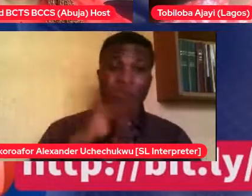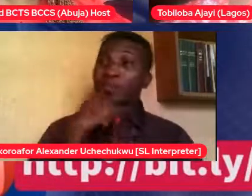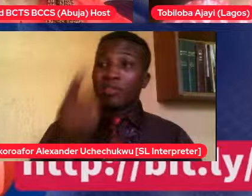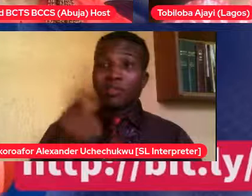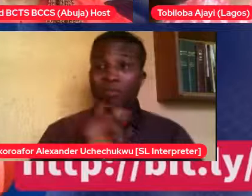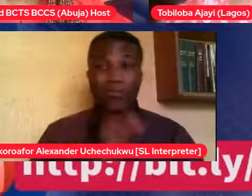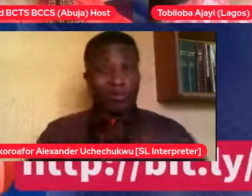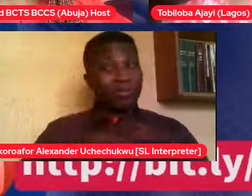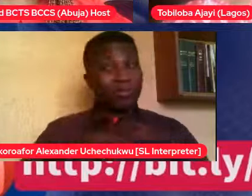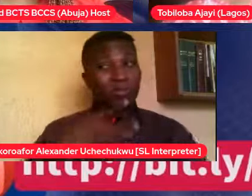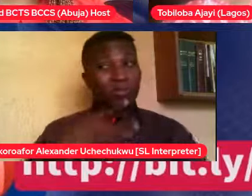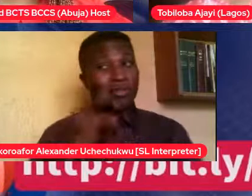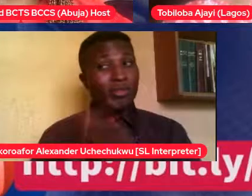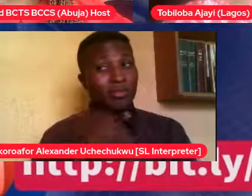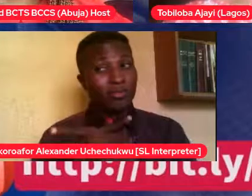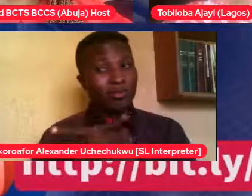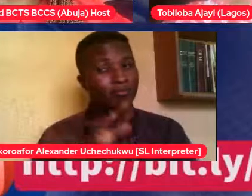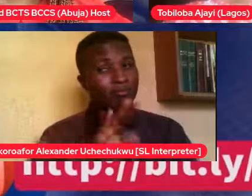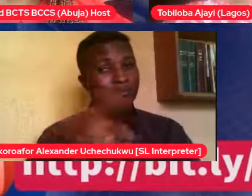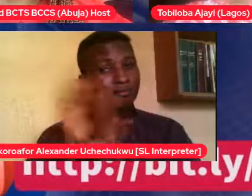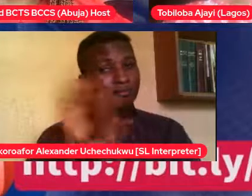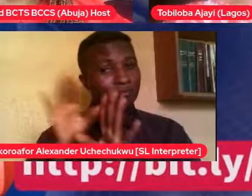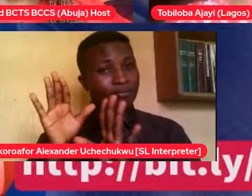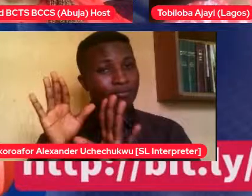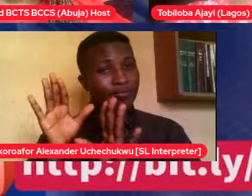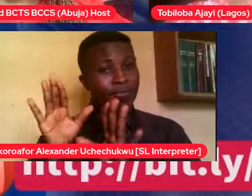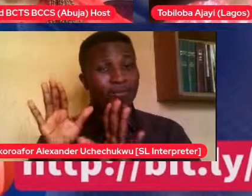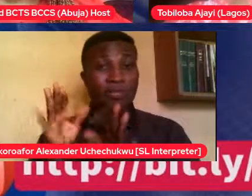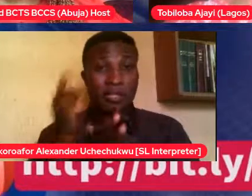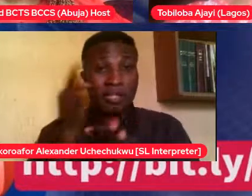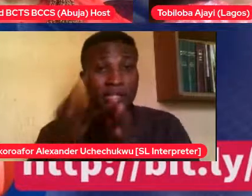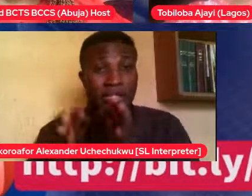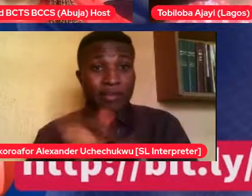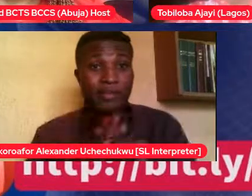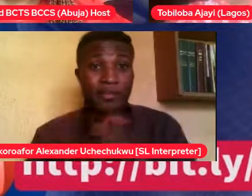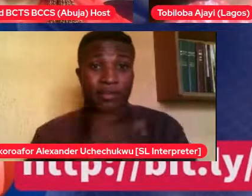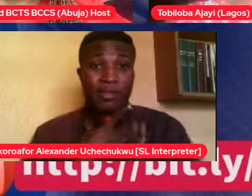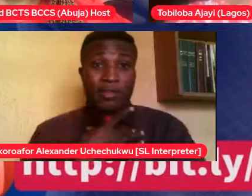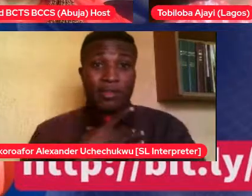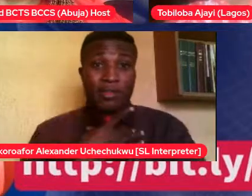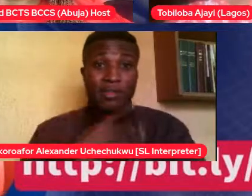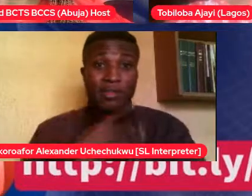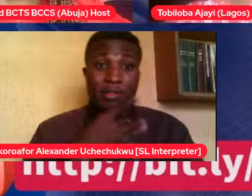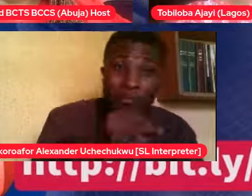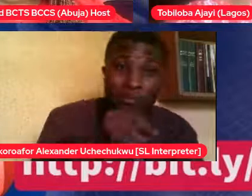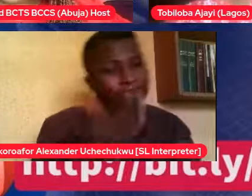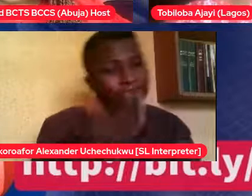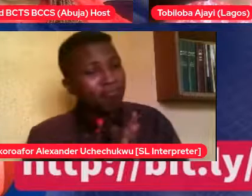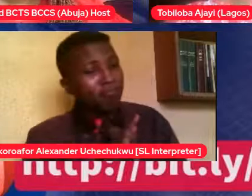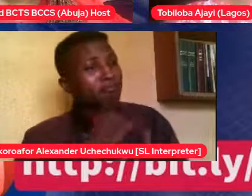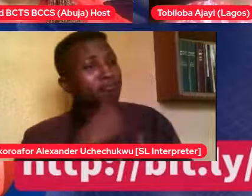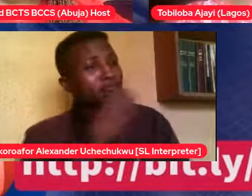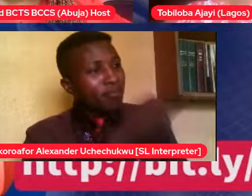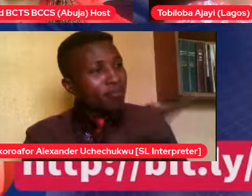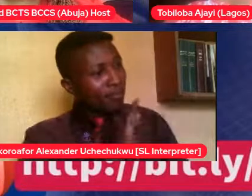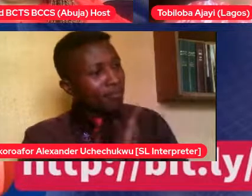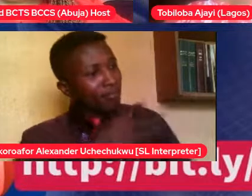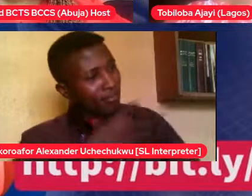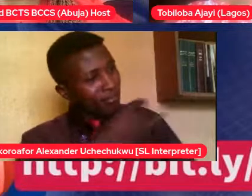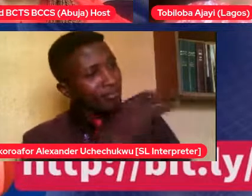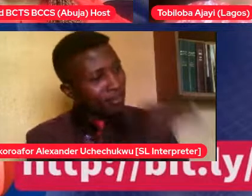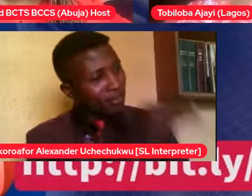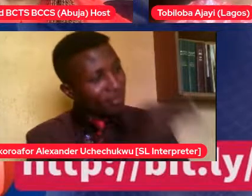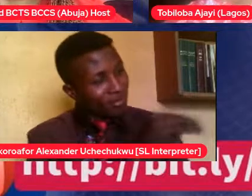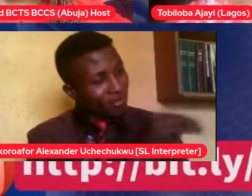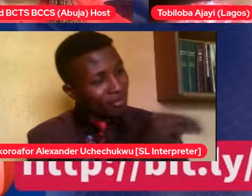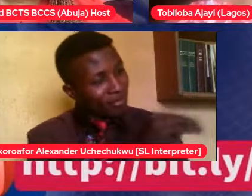who believed. And my dad always used to tell me, like, you have choices. I mean, you've always had choices. So, nobody should